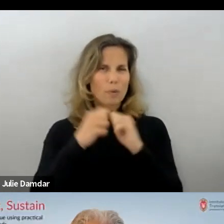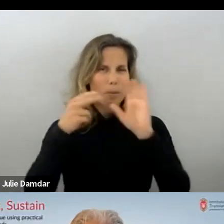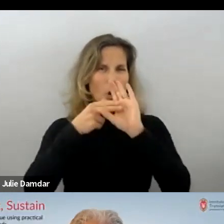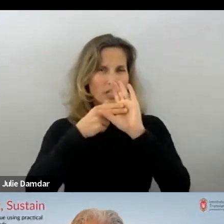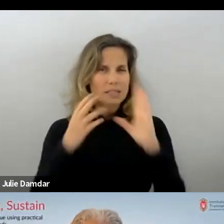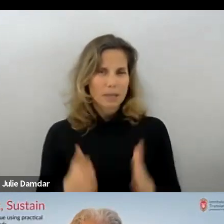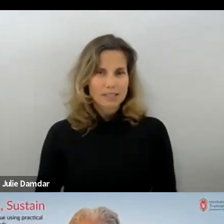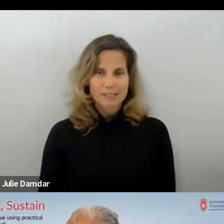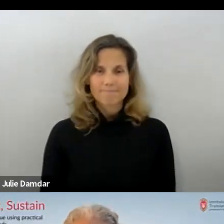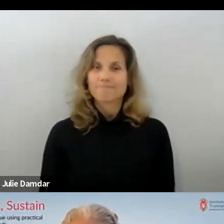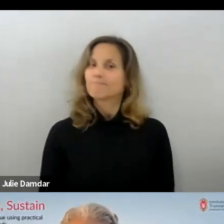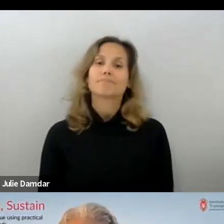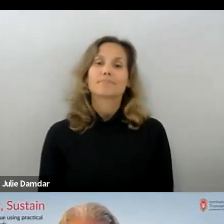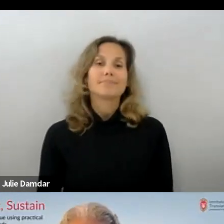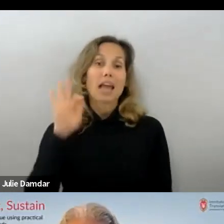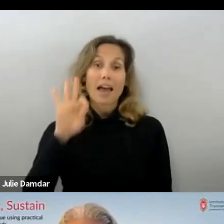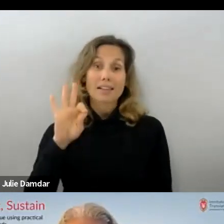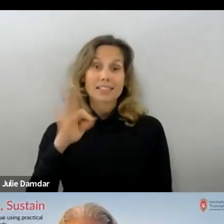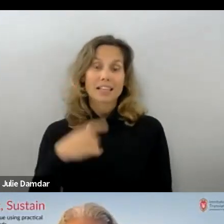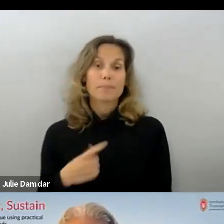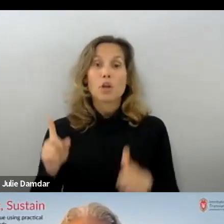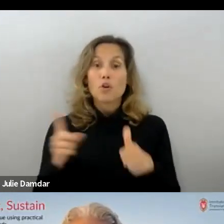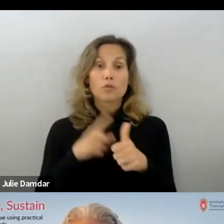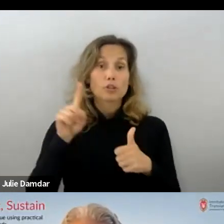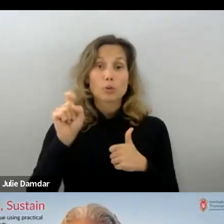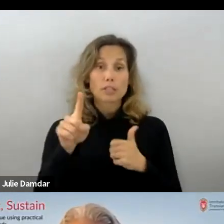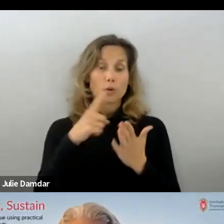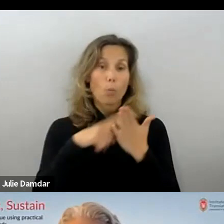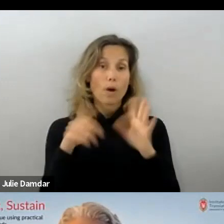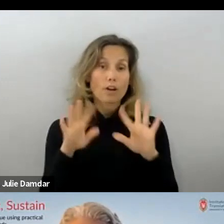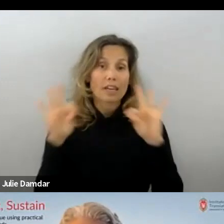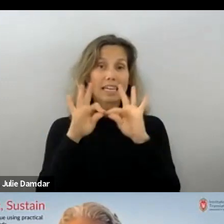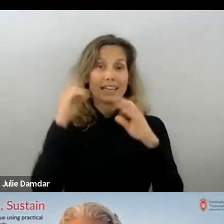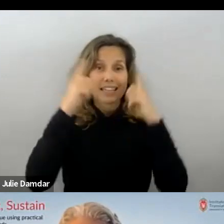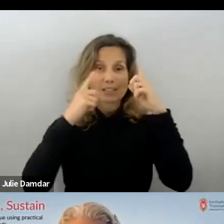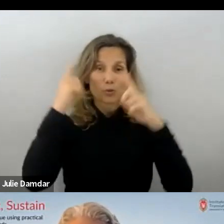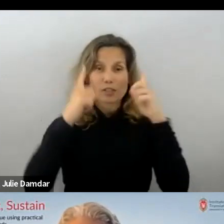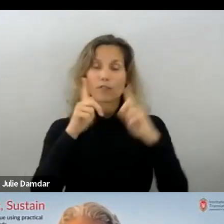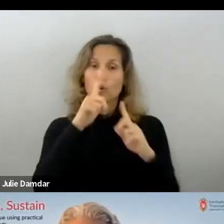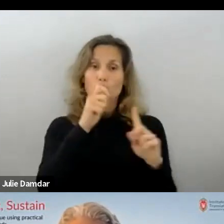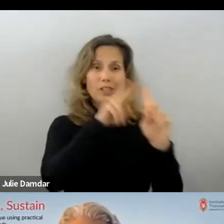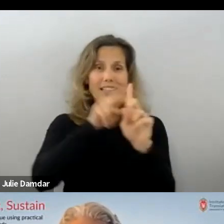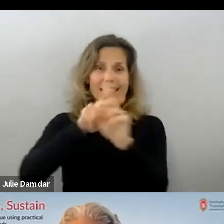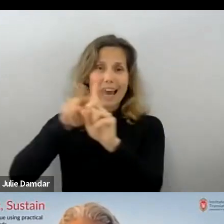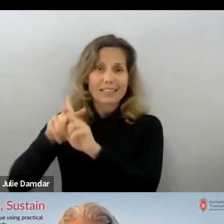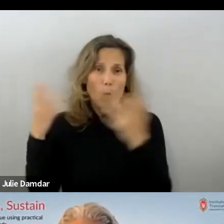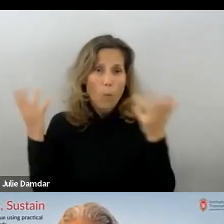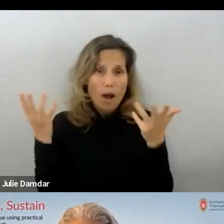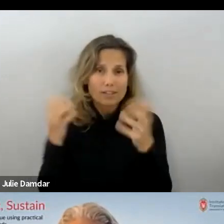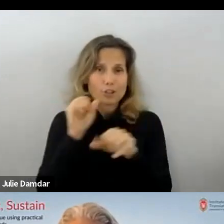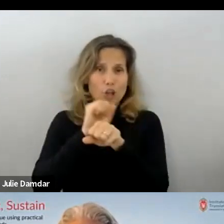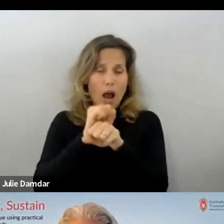Excellent. So the first question is, what are the key considerations for who does what in an implementation effort?